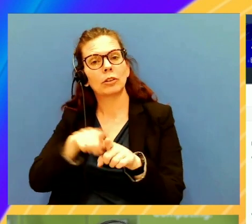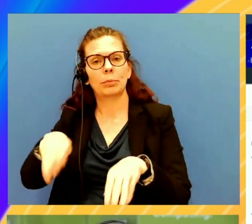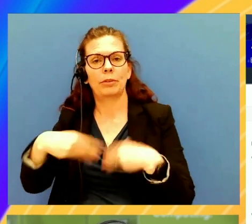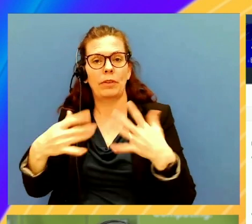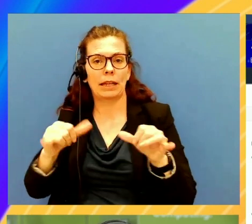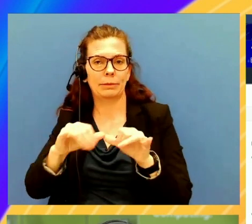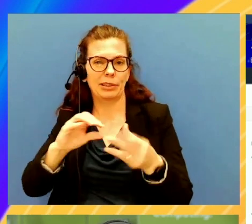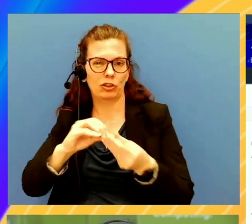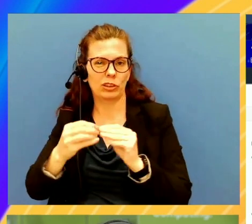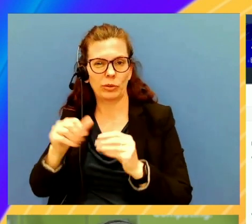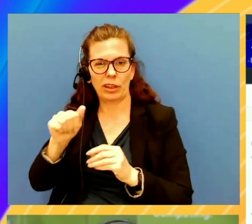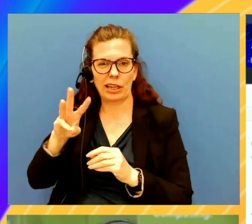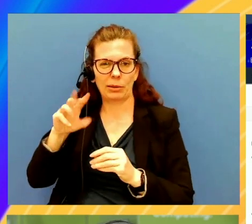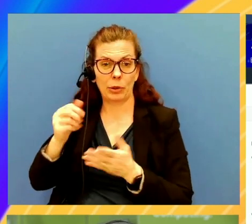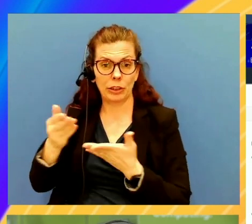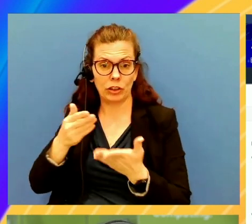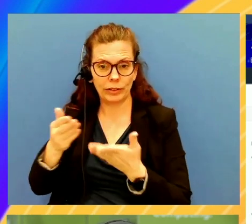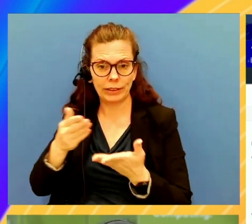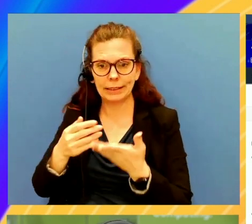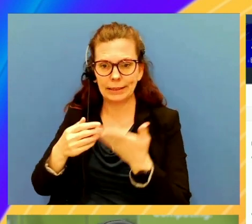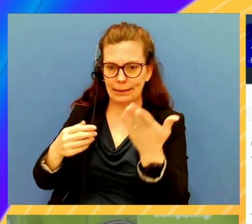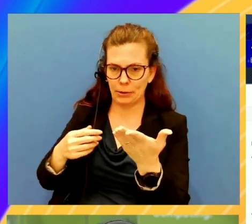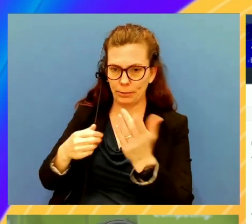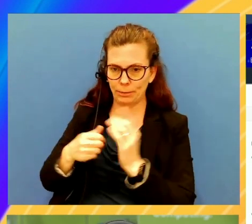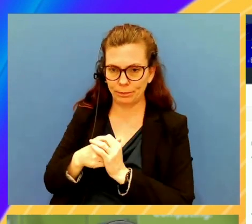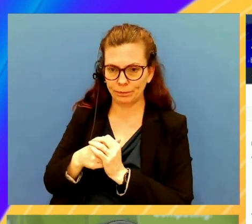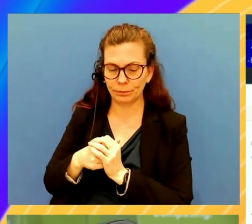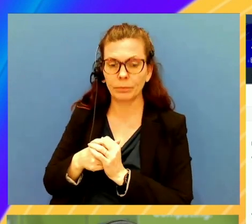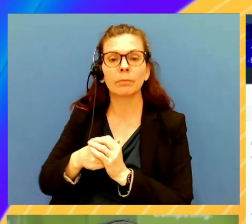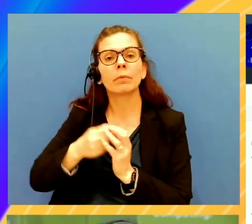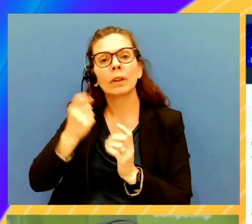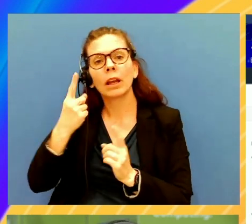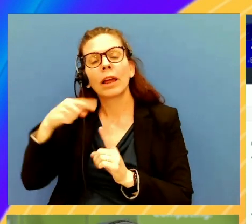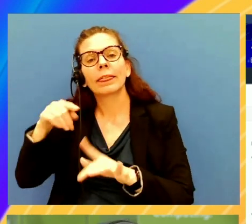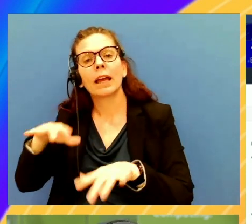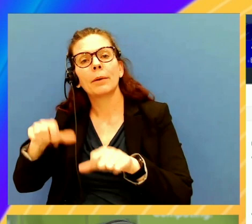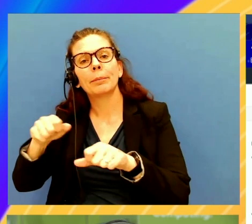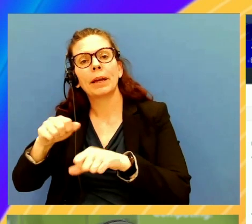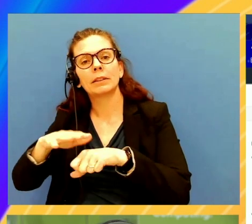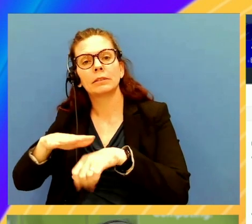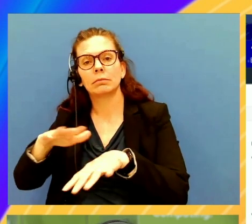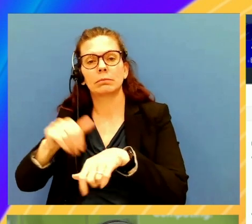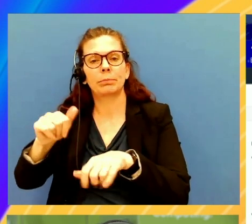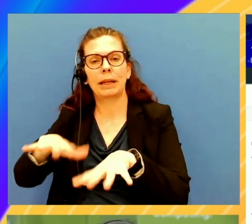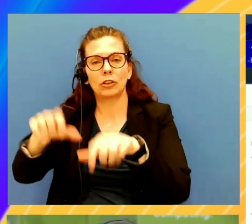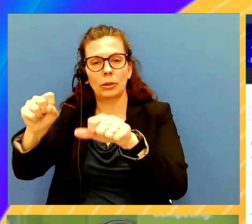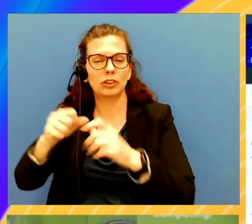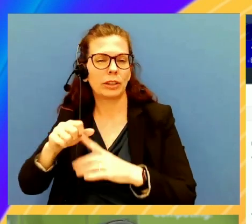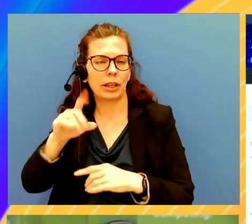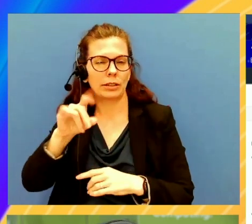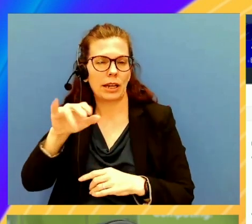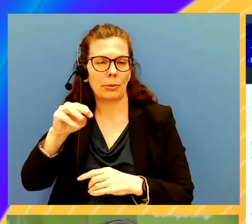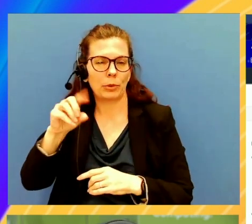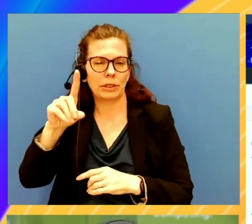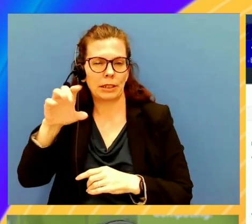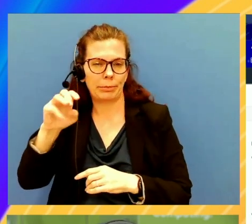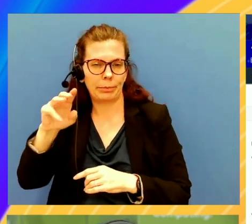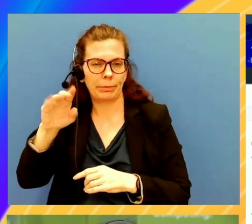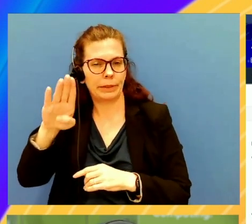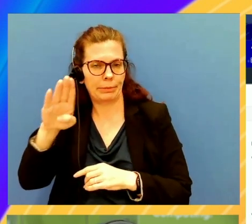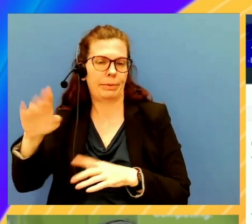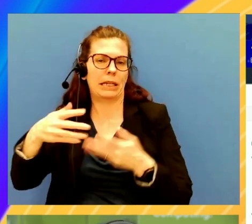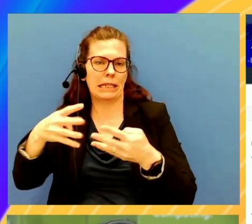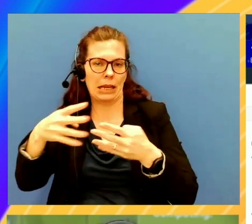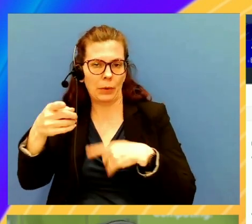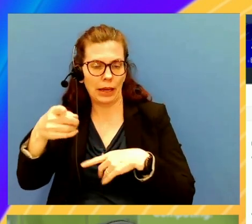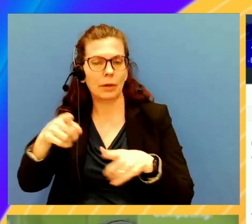with your services, as you can see out here. Now, my pet adoption has services like DynamoDB API Gateway, and it automatically shows you